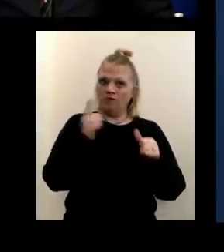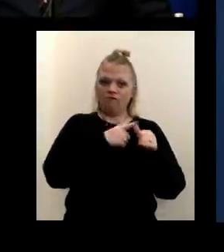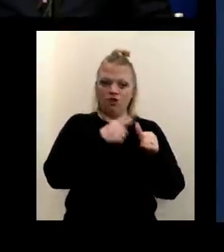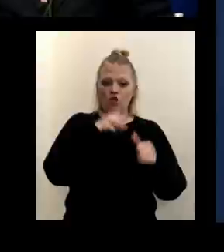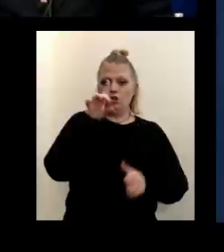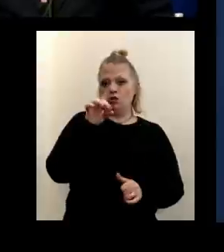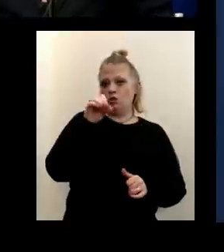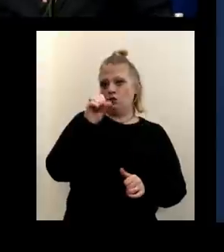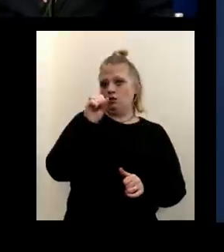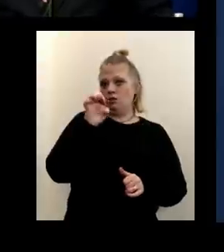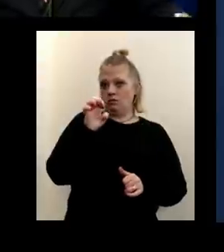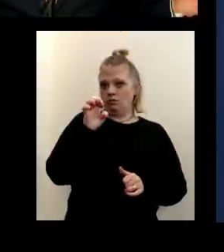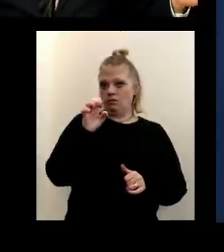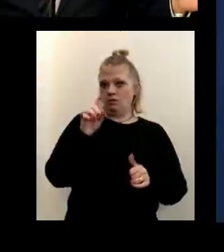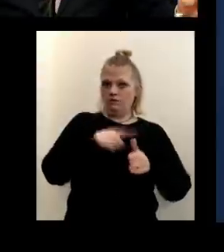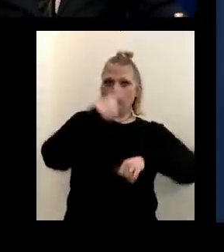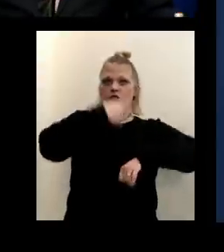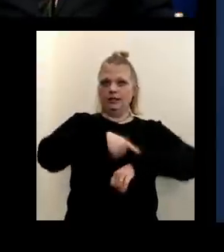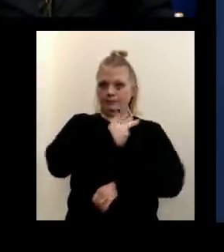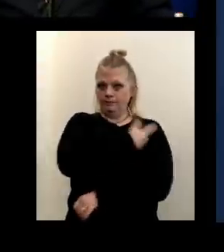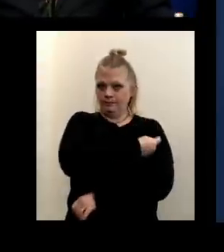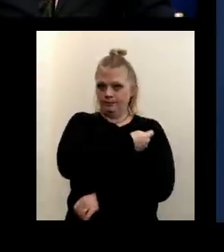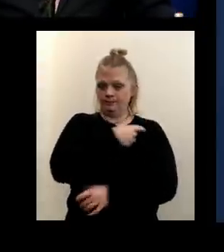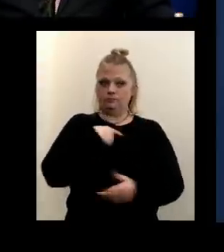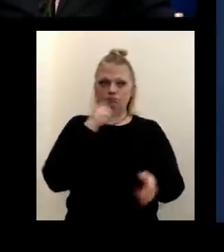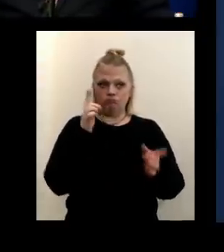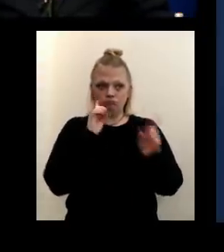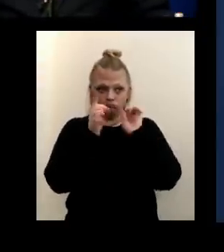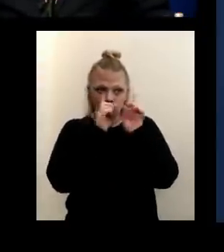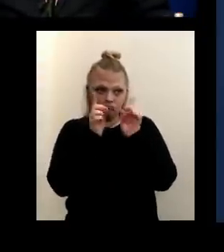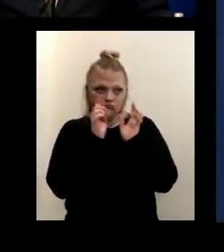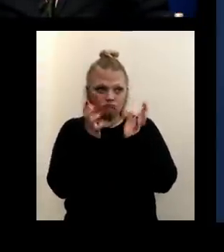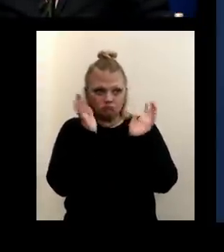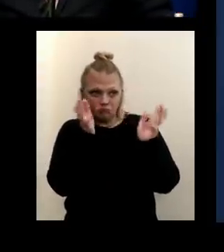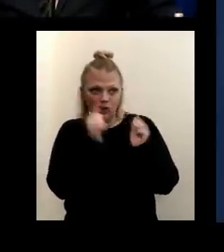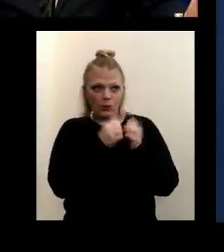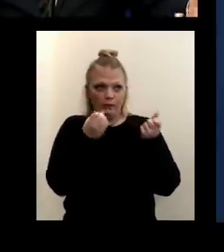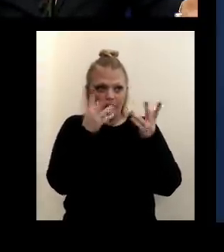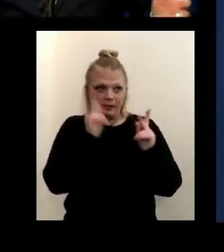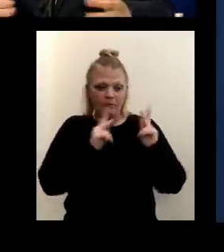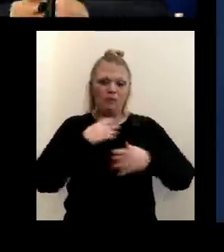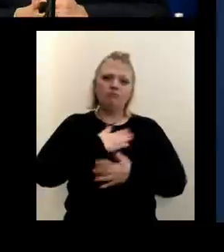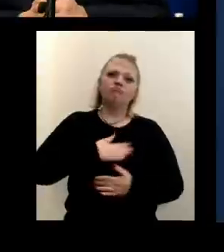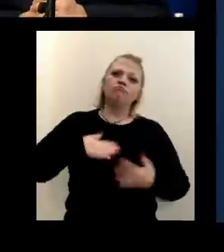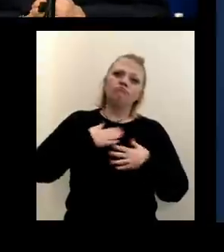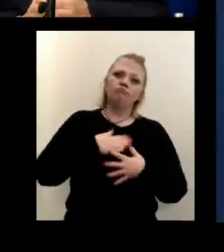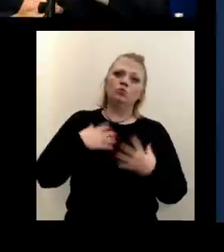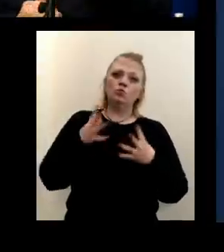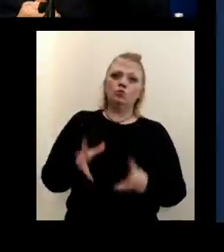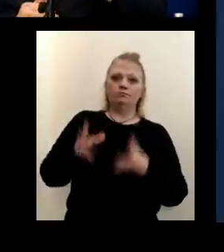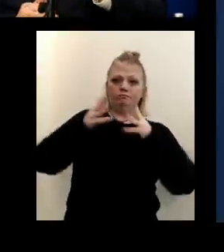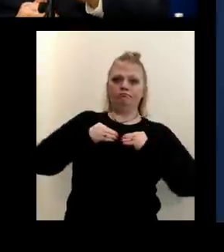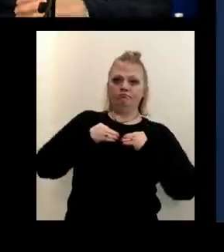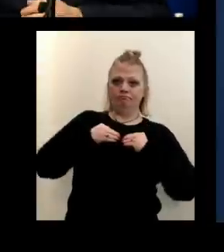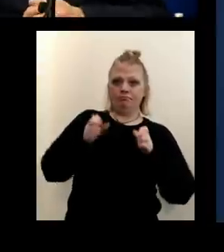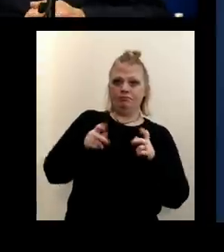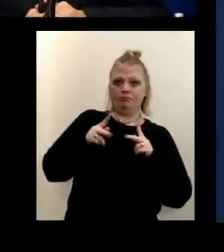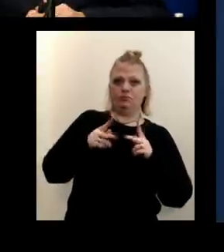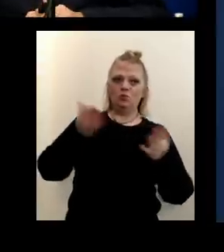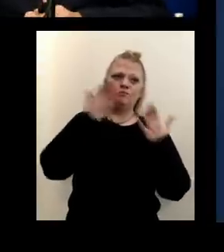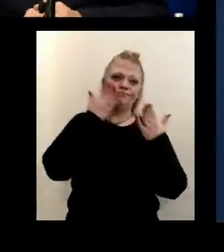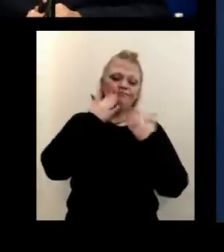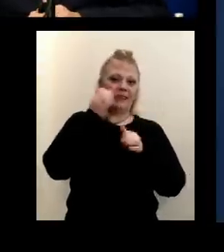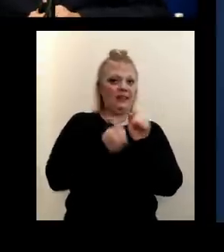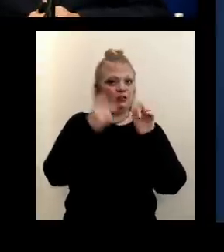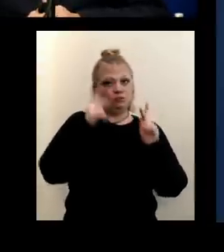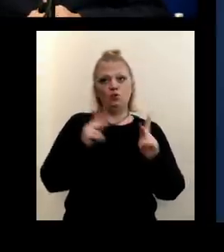dose for many of these individuals. I talked to a lot of folks. They were very pleased to be given the opportunity to receive their dose. And I want to thank each and every one of